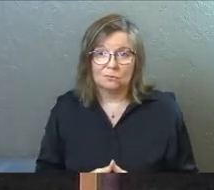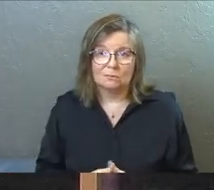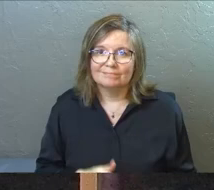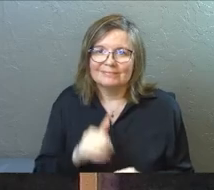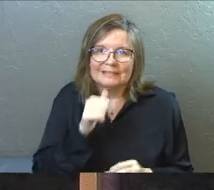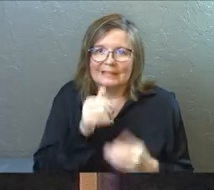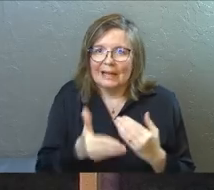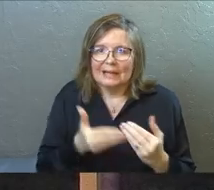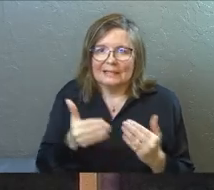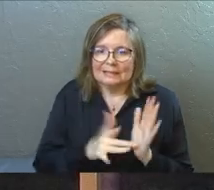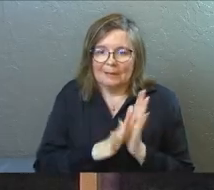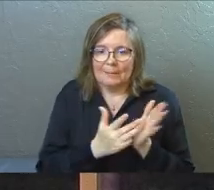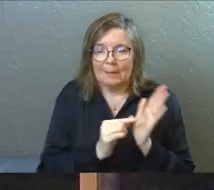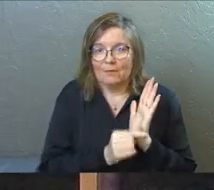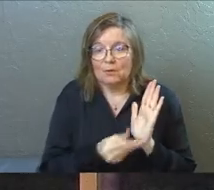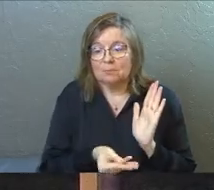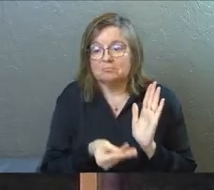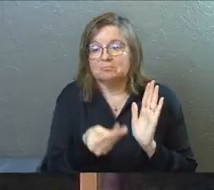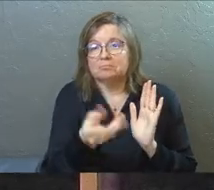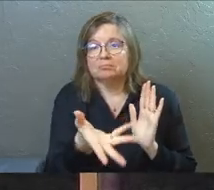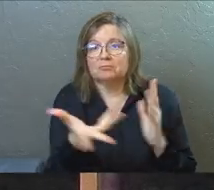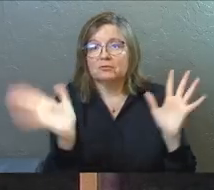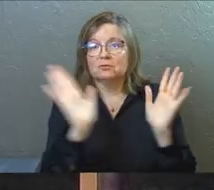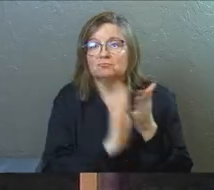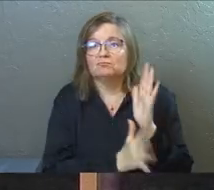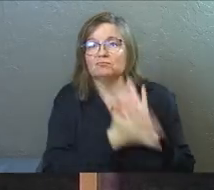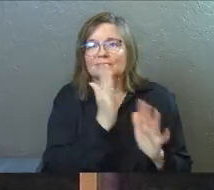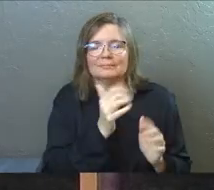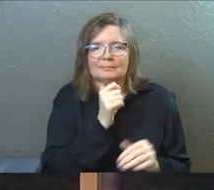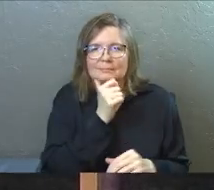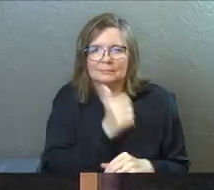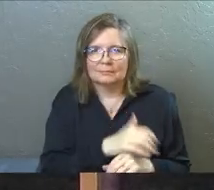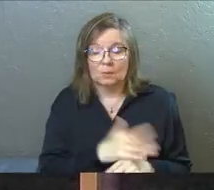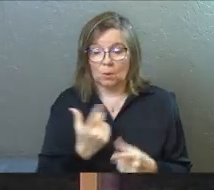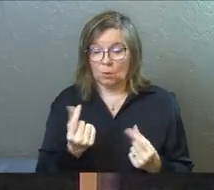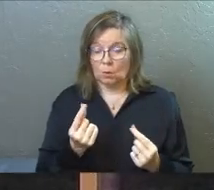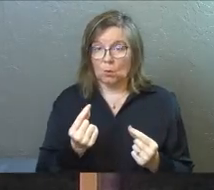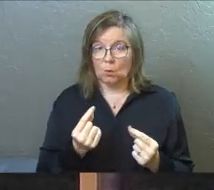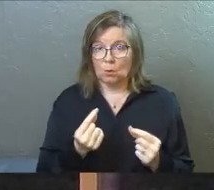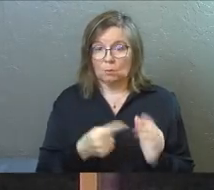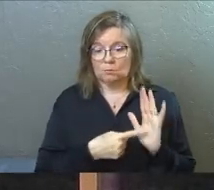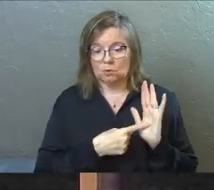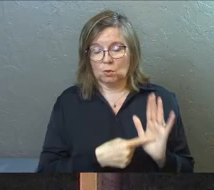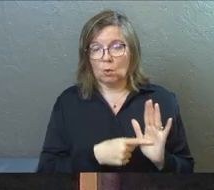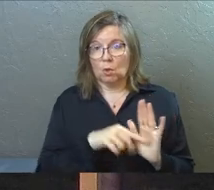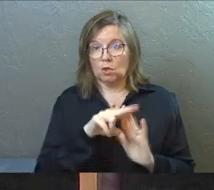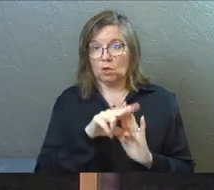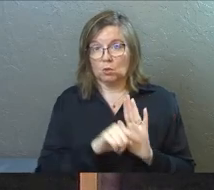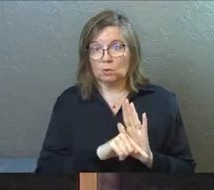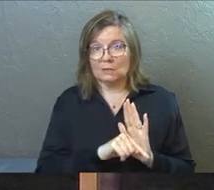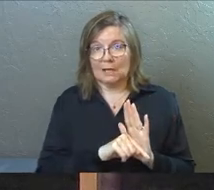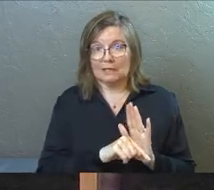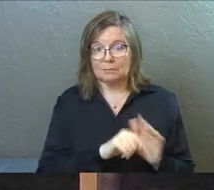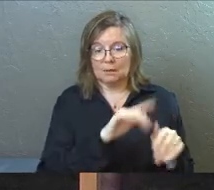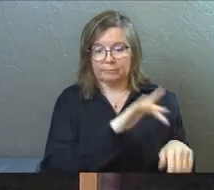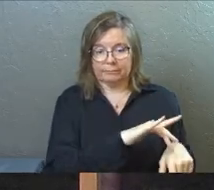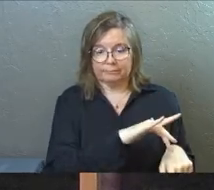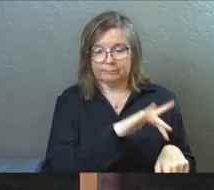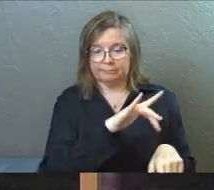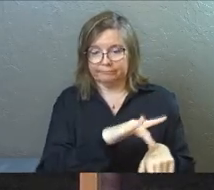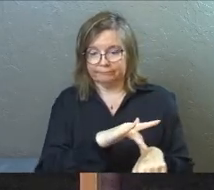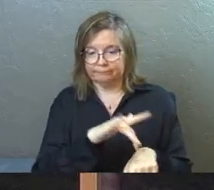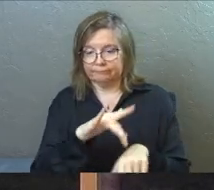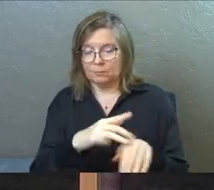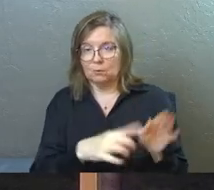There's not an easy Bible verse I'm going to throw at you. What I'm going to do is I'm going to take you to what the New Testament says to